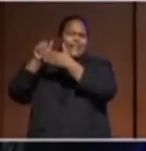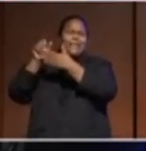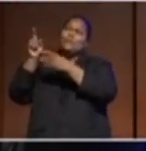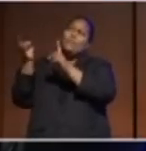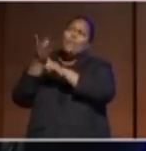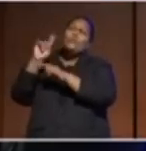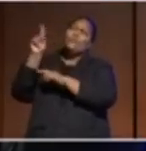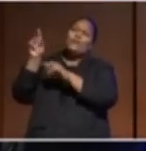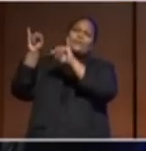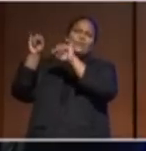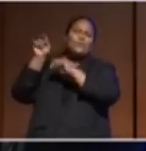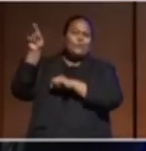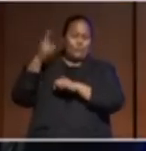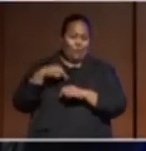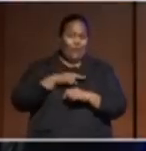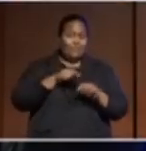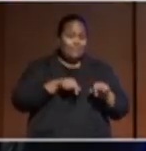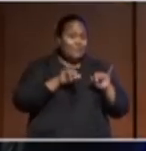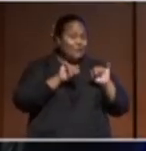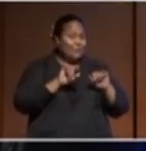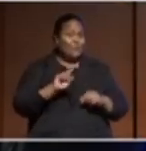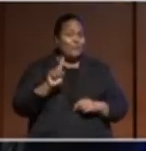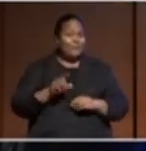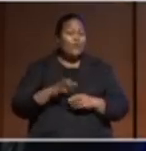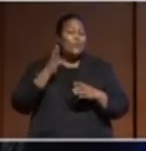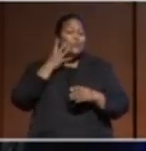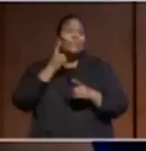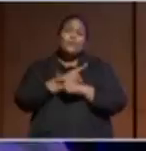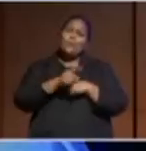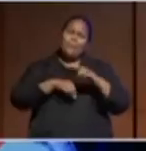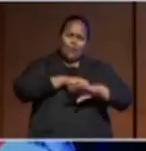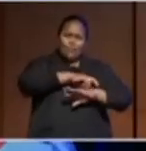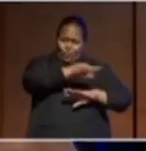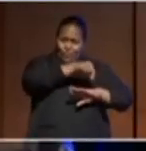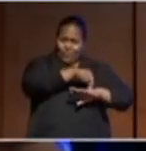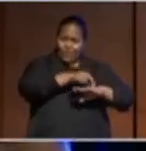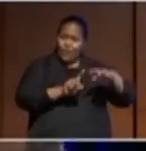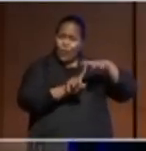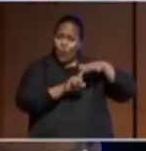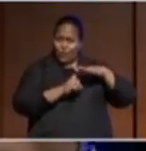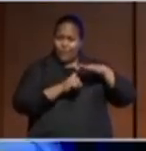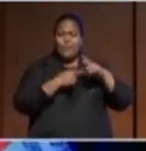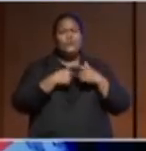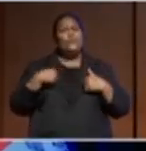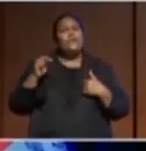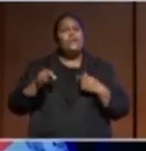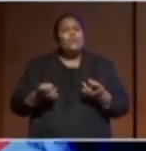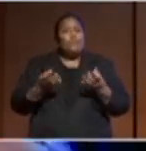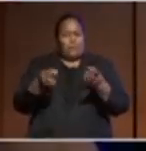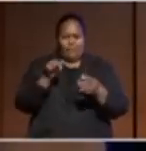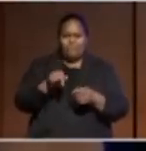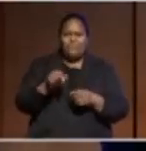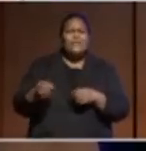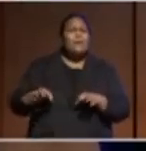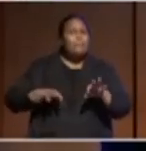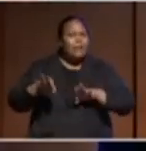Because I believe when we talk with regionalism, have to begin with the context and then begin to prepare your strategies and your plan